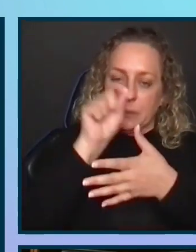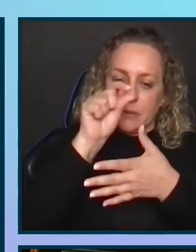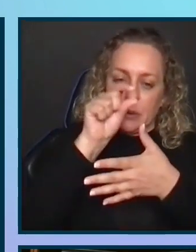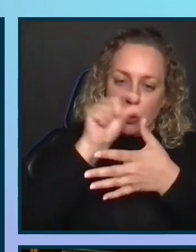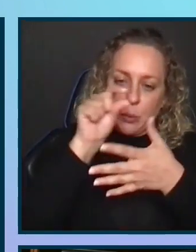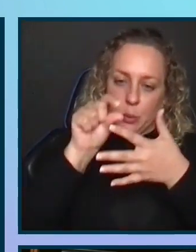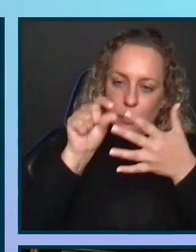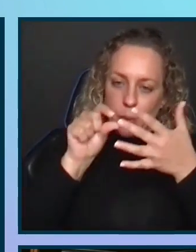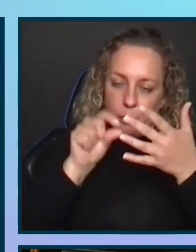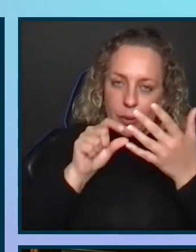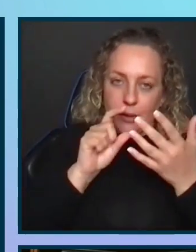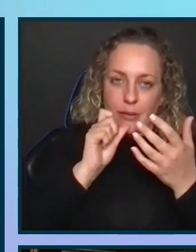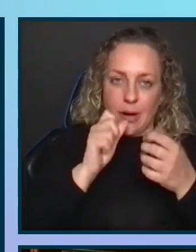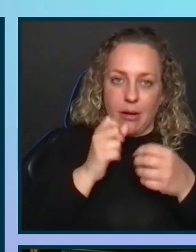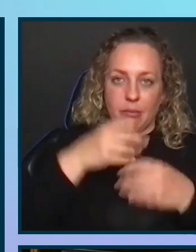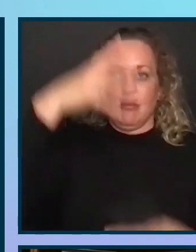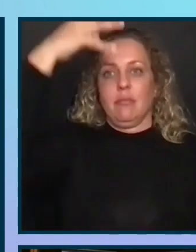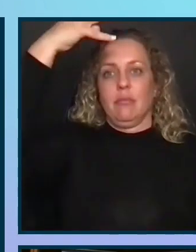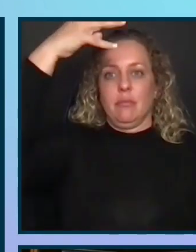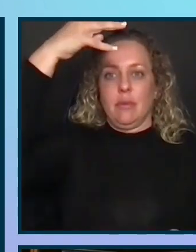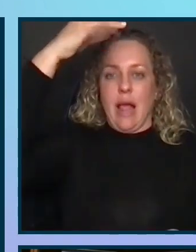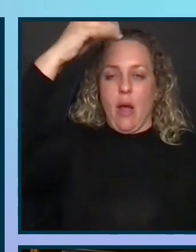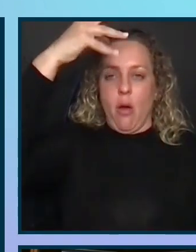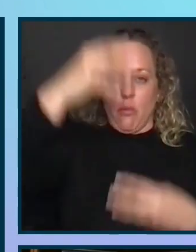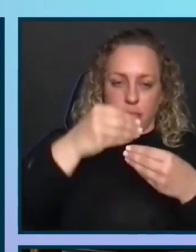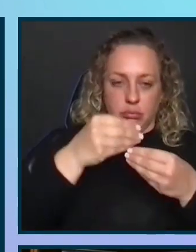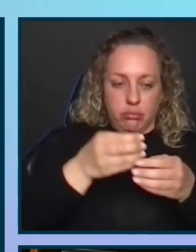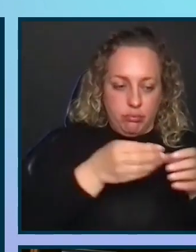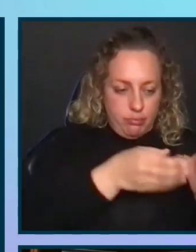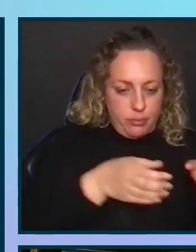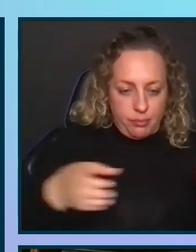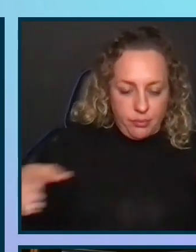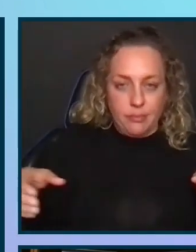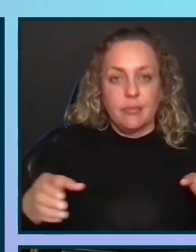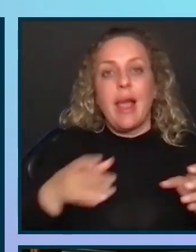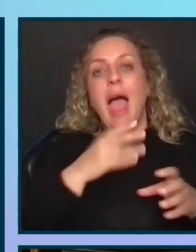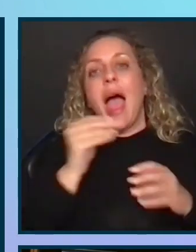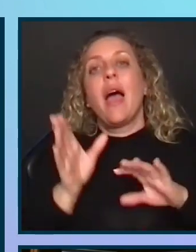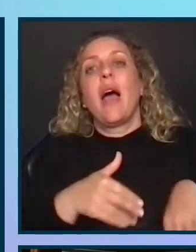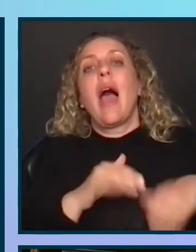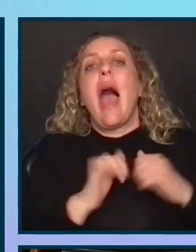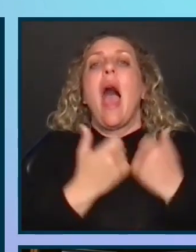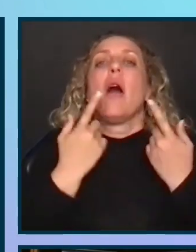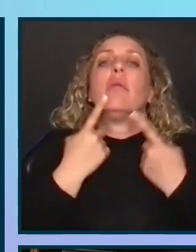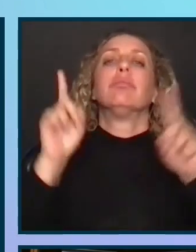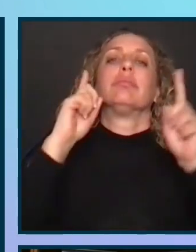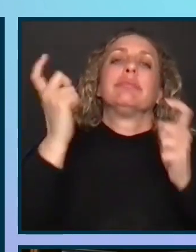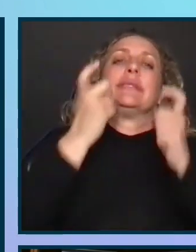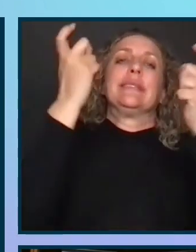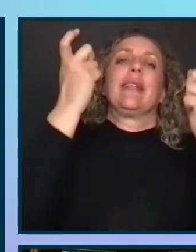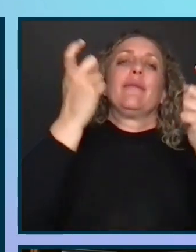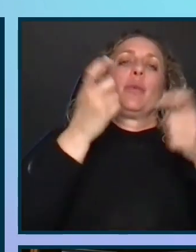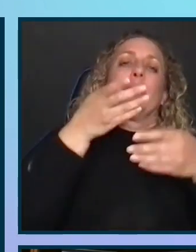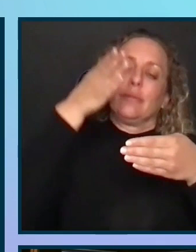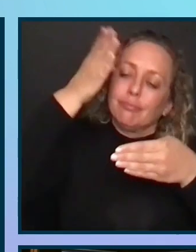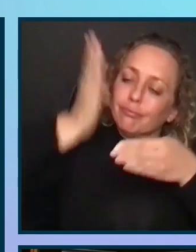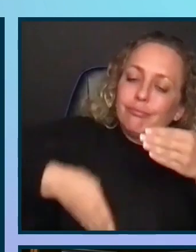And then reinforcement. Celebrating the individual changes as they're completed and the final work getting done.